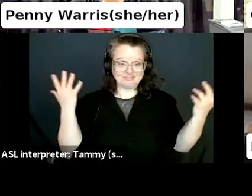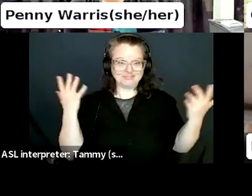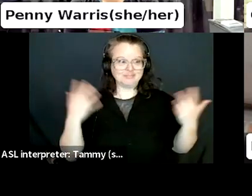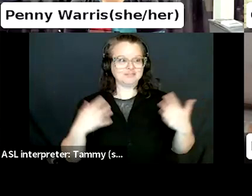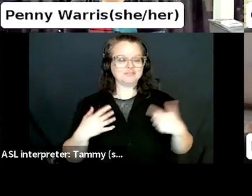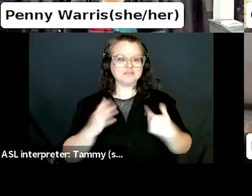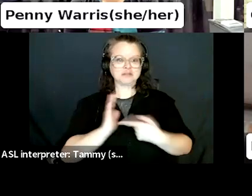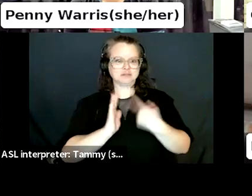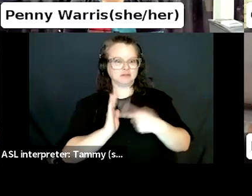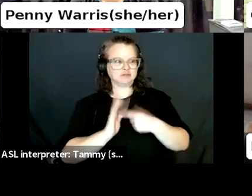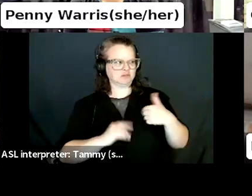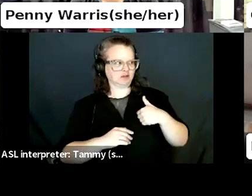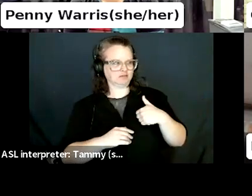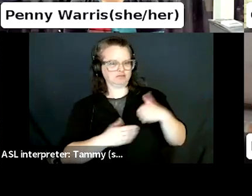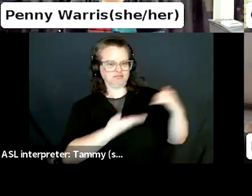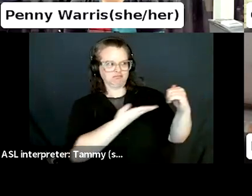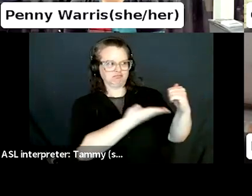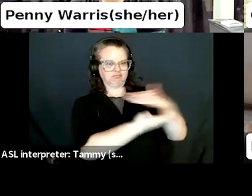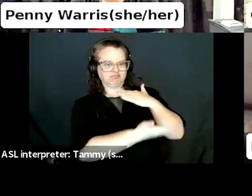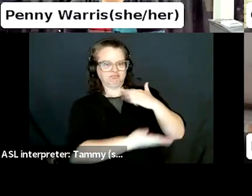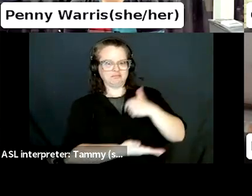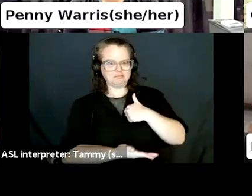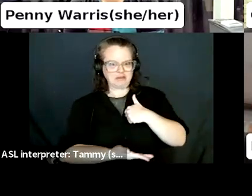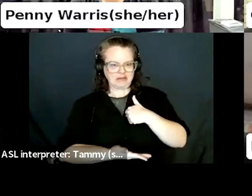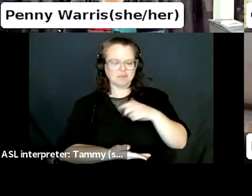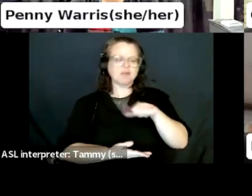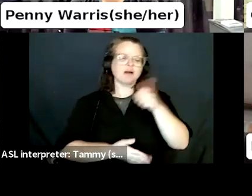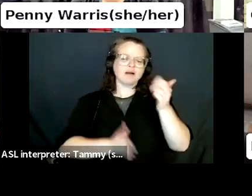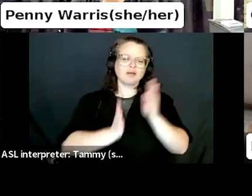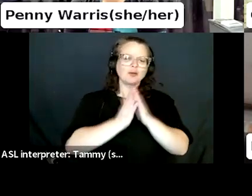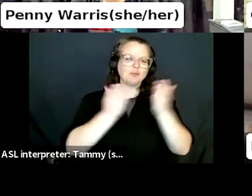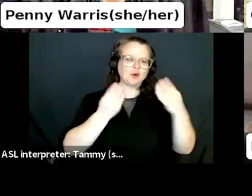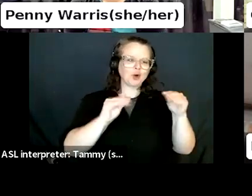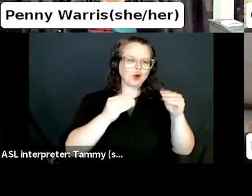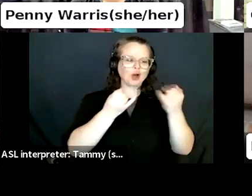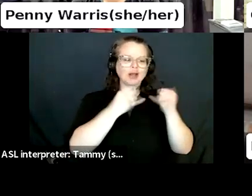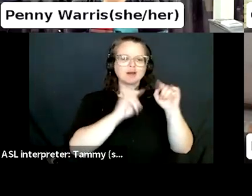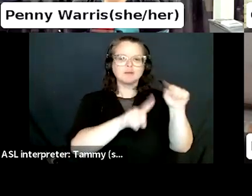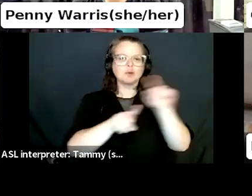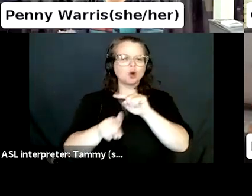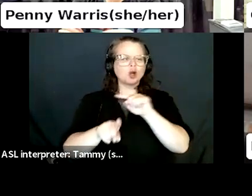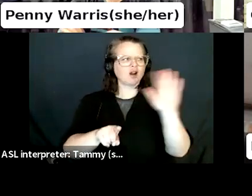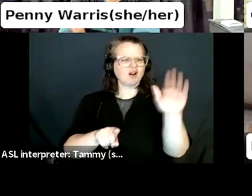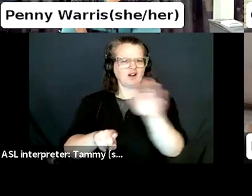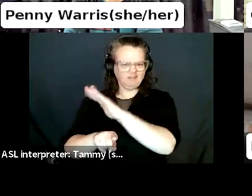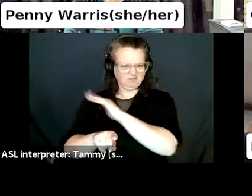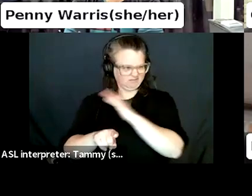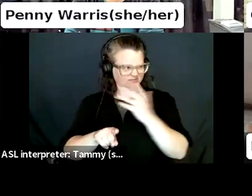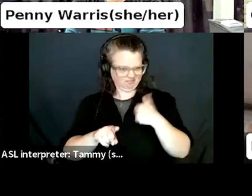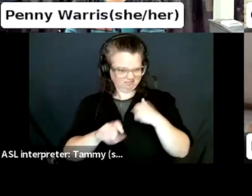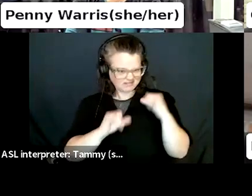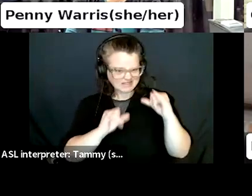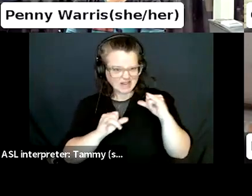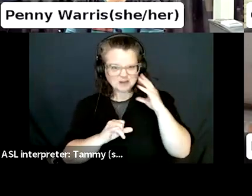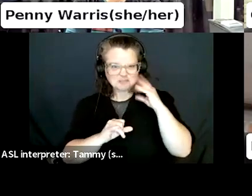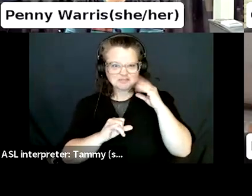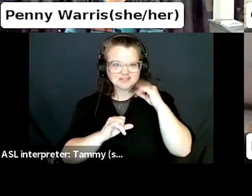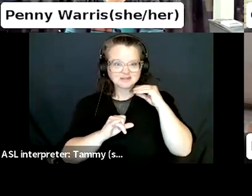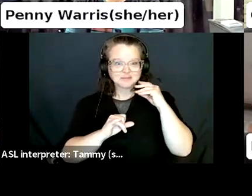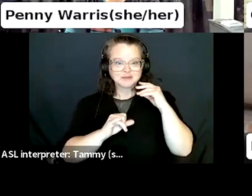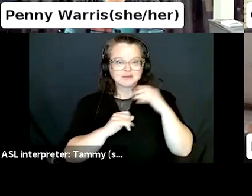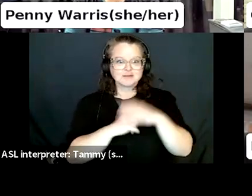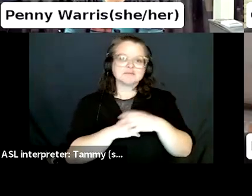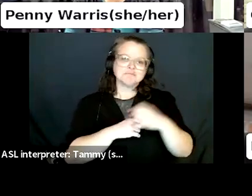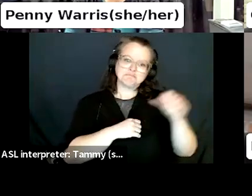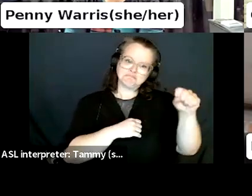me. Um, however, I will say that the independent horror publishers are helpful, uh, not